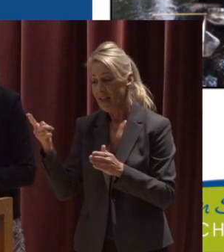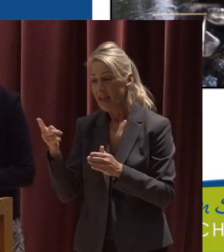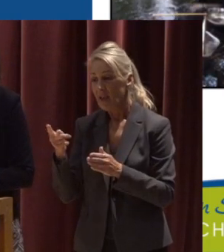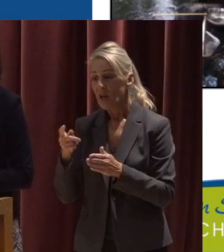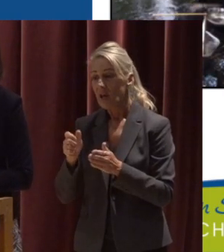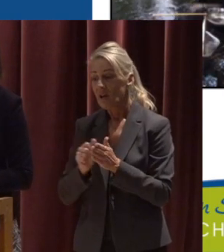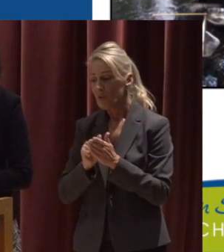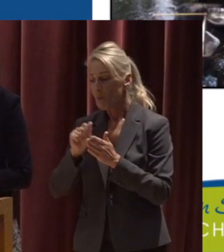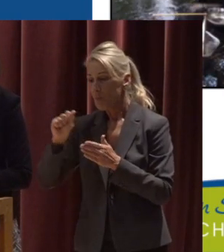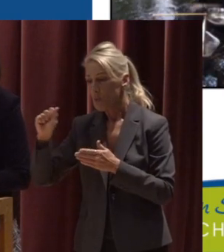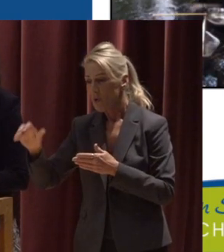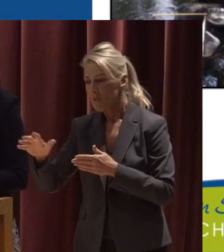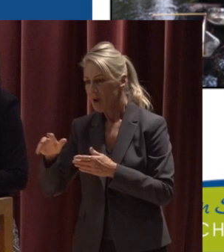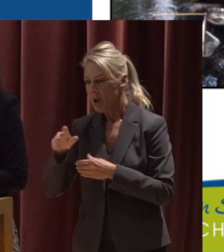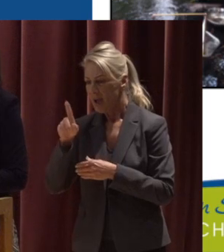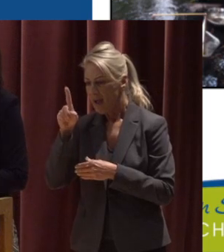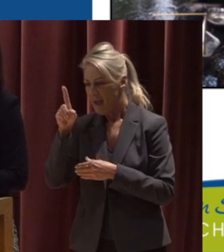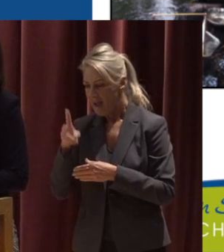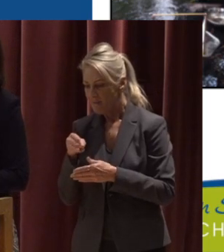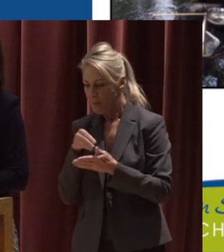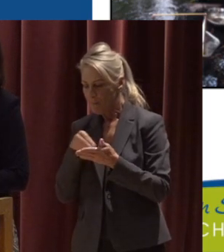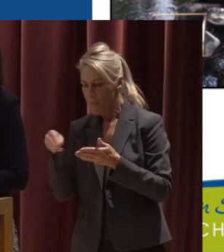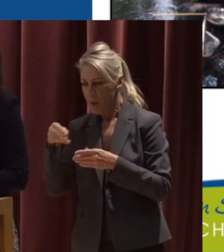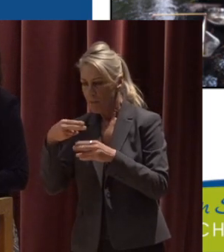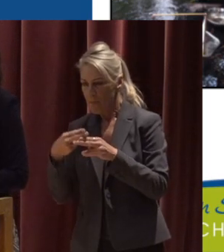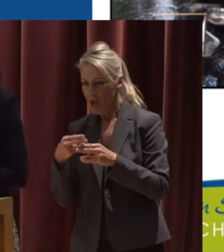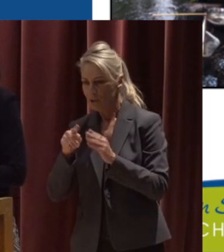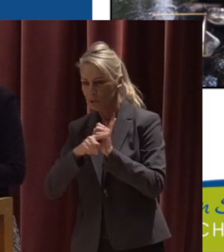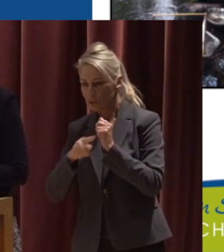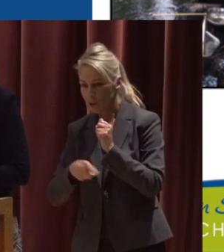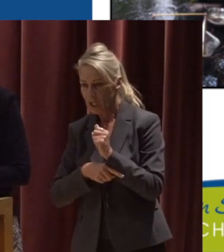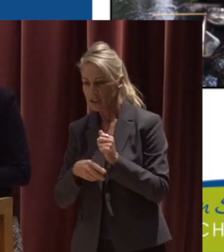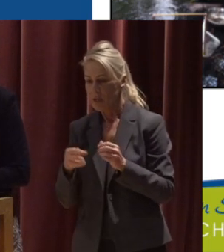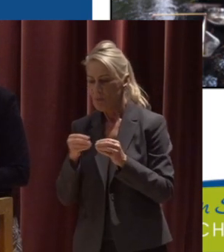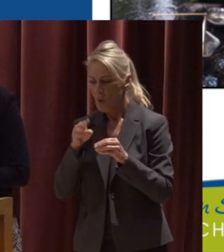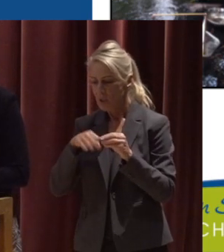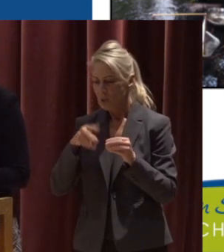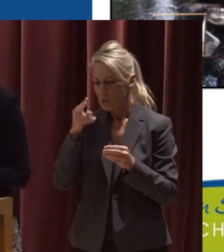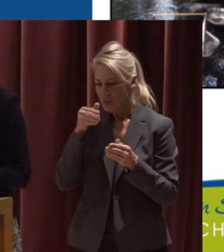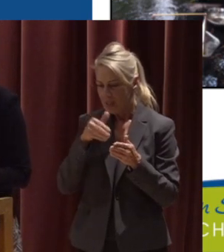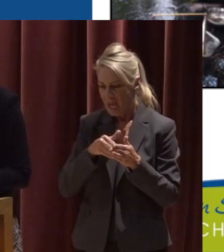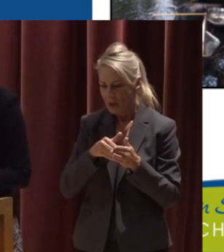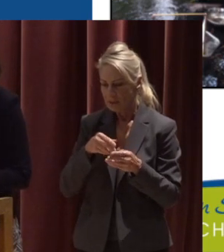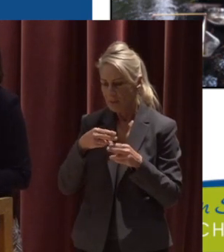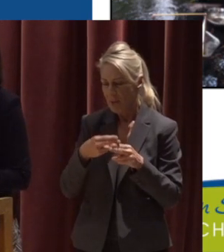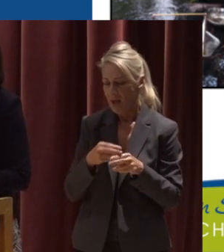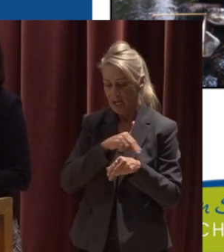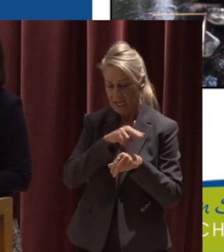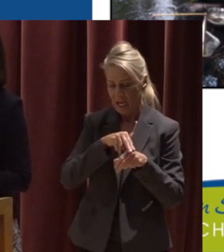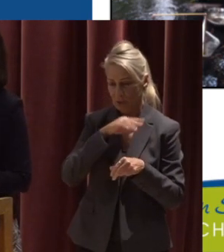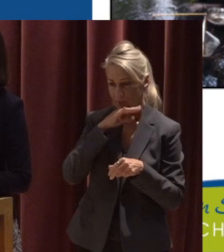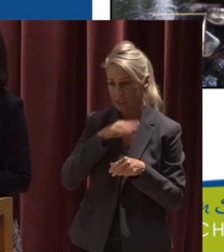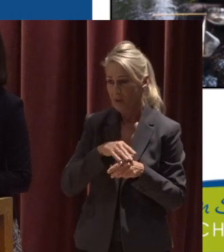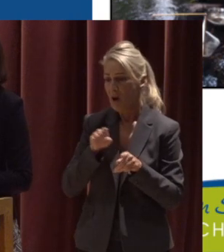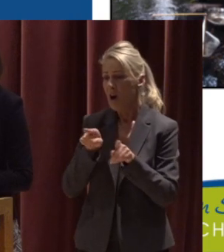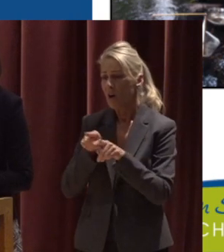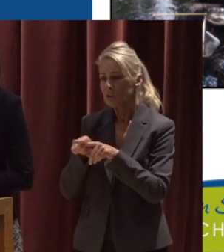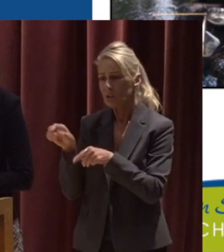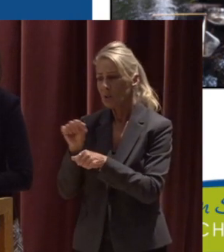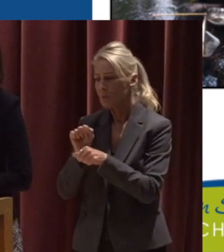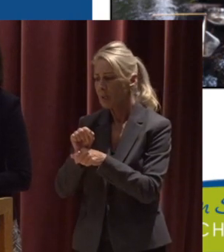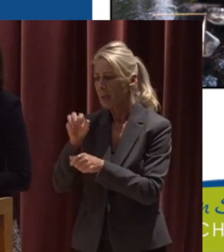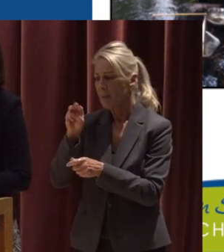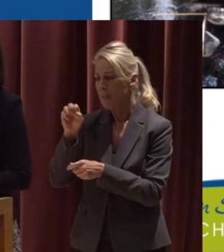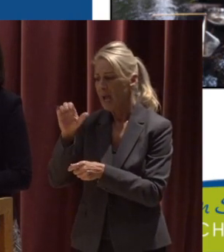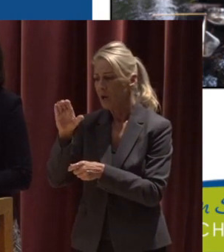over half a million pounds of trash And over 2,000 pounds of natural debris But not only that The stream crew has worked on things like macro